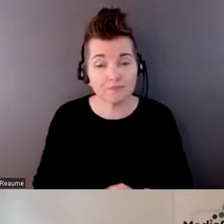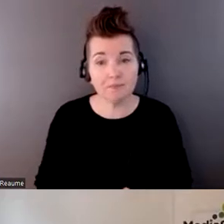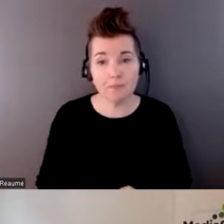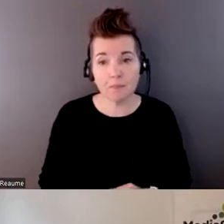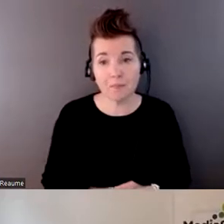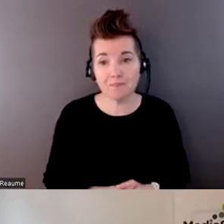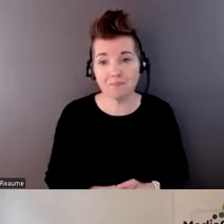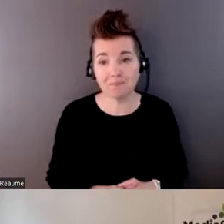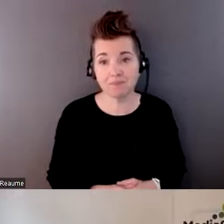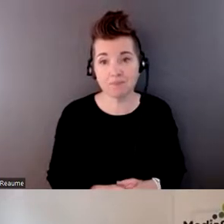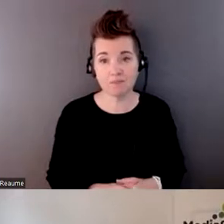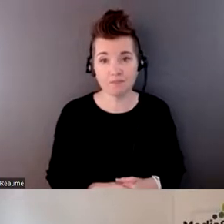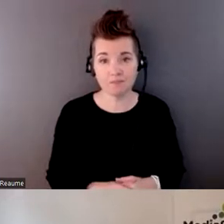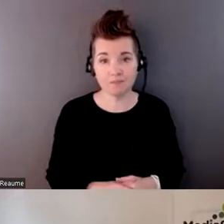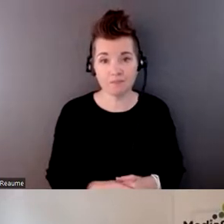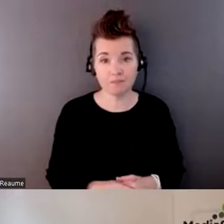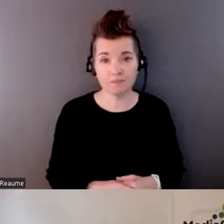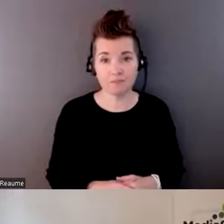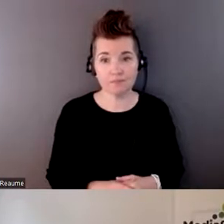Or NOAA programs, that kind of thing.